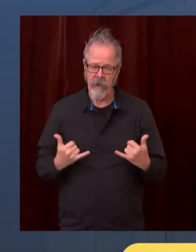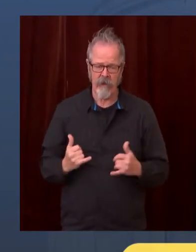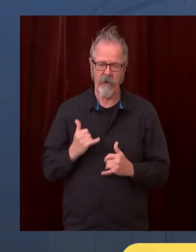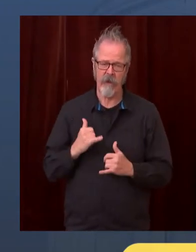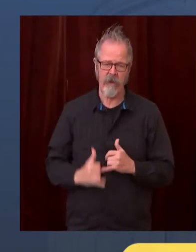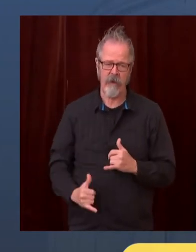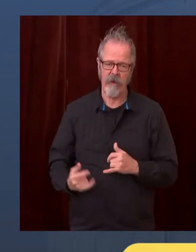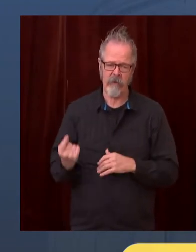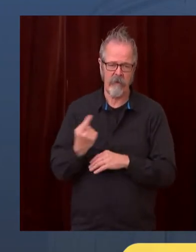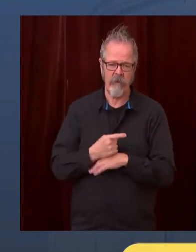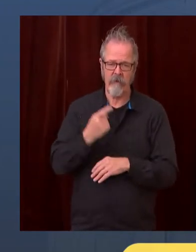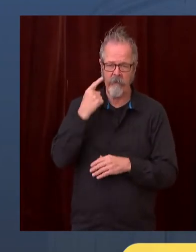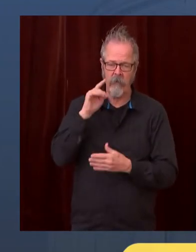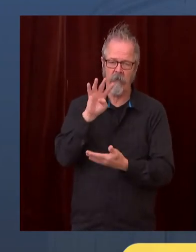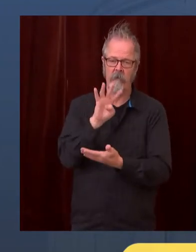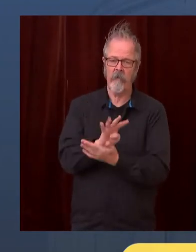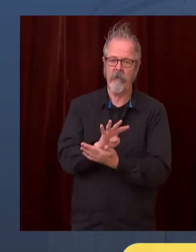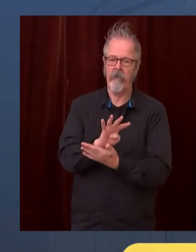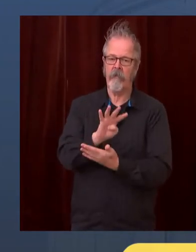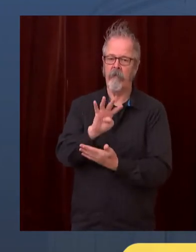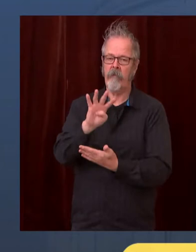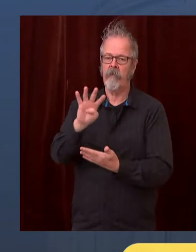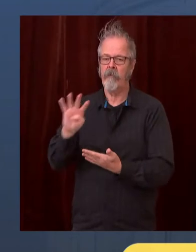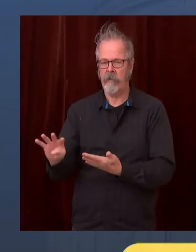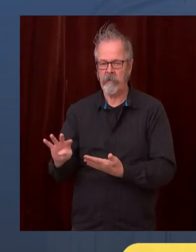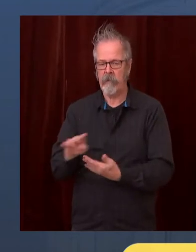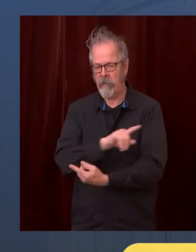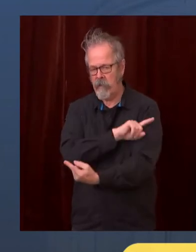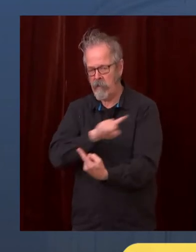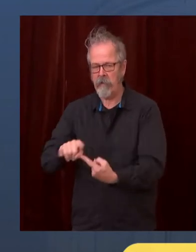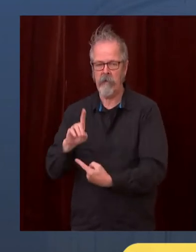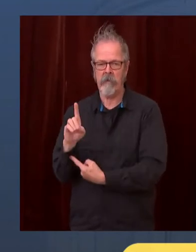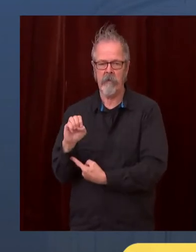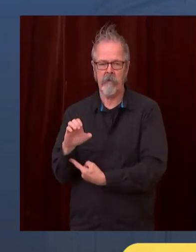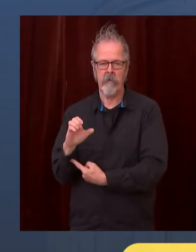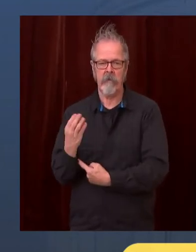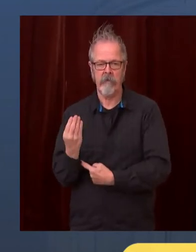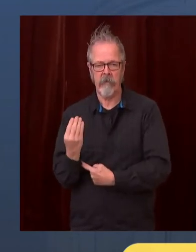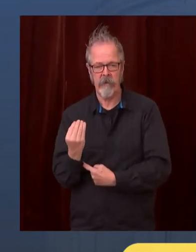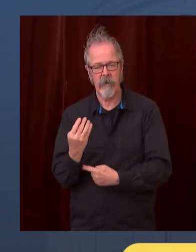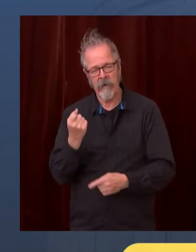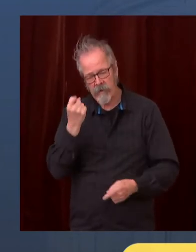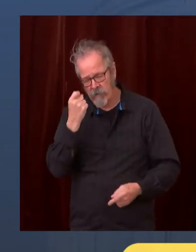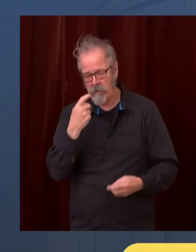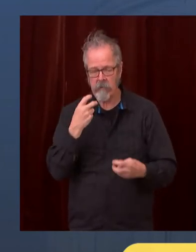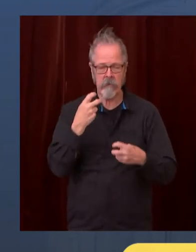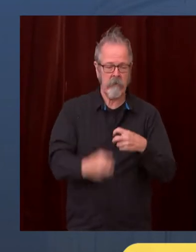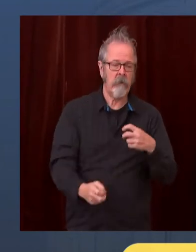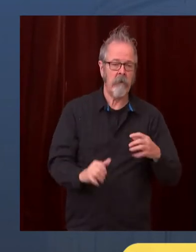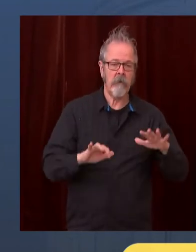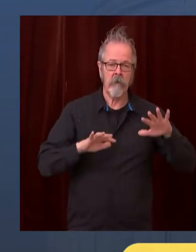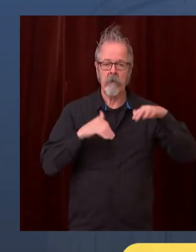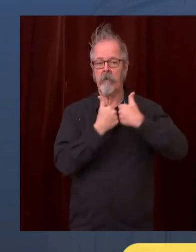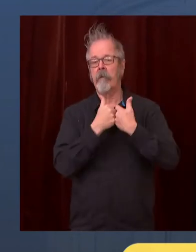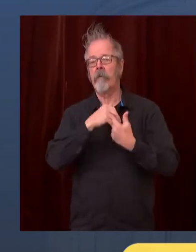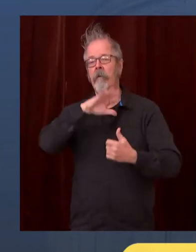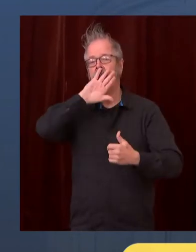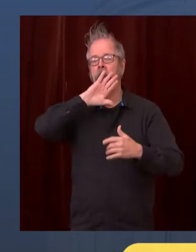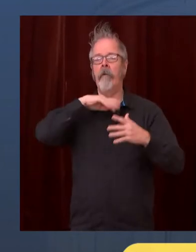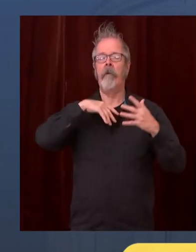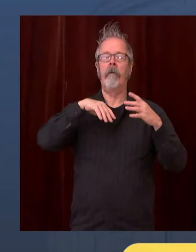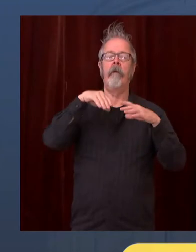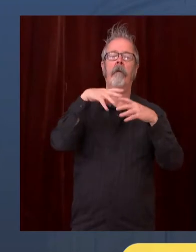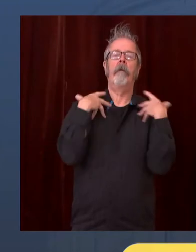decrease risk in their establishments. We've really appreciated that. But we know that restaurants are the number one